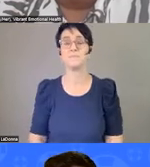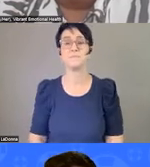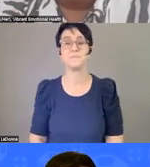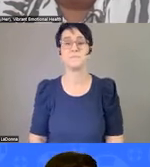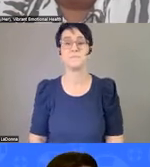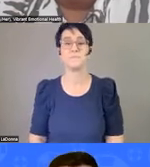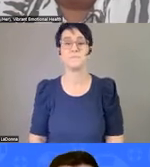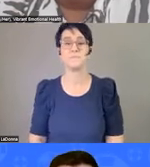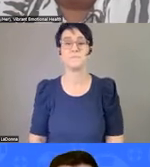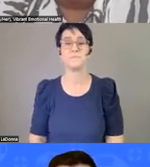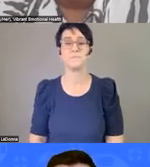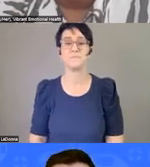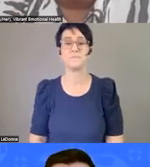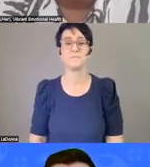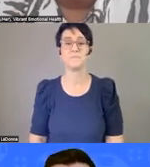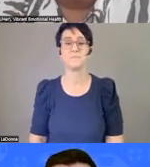Sounds good.